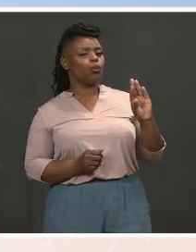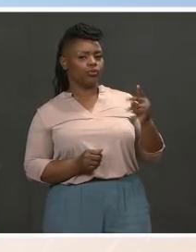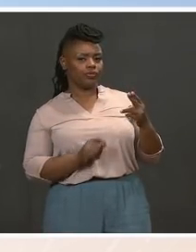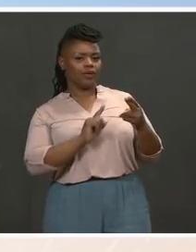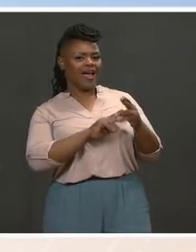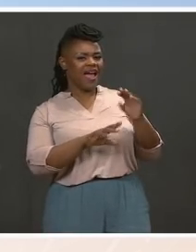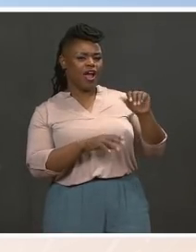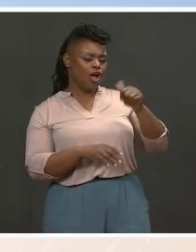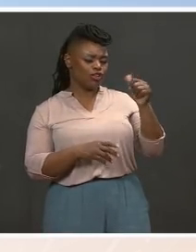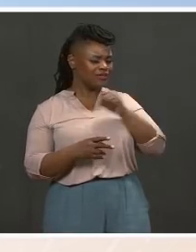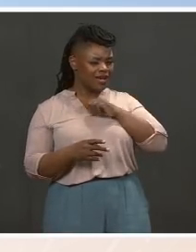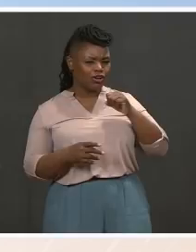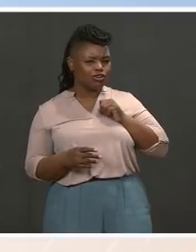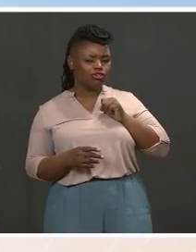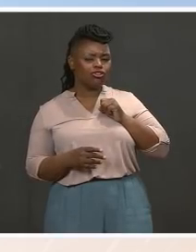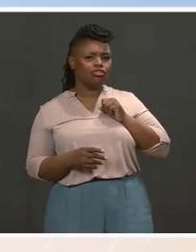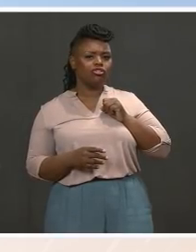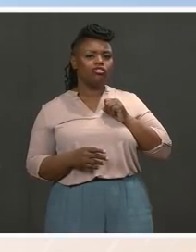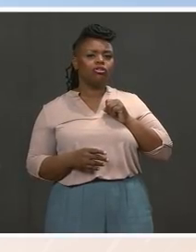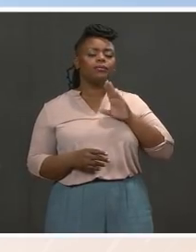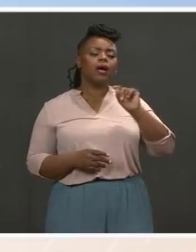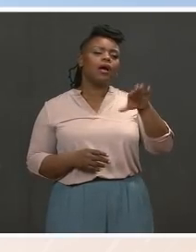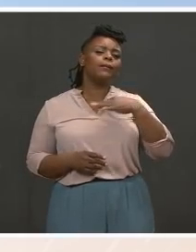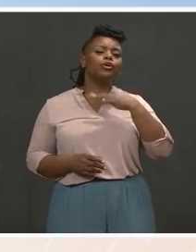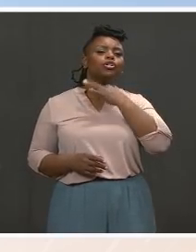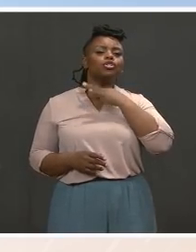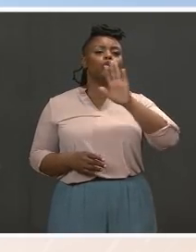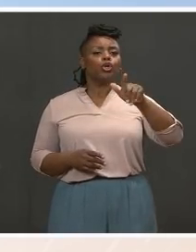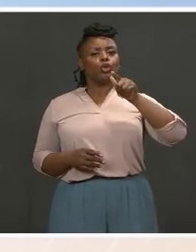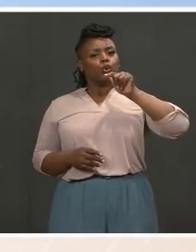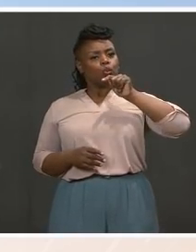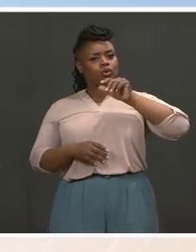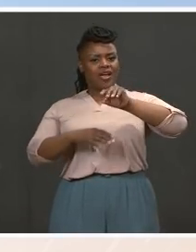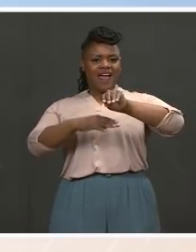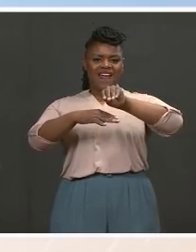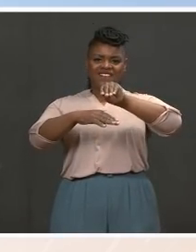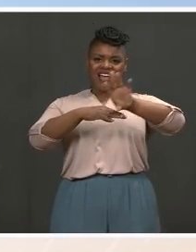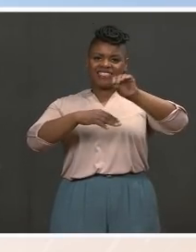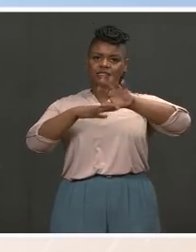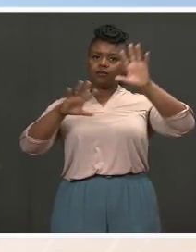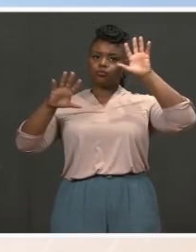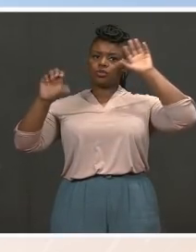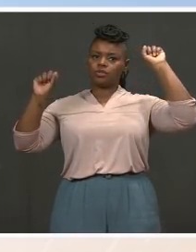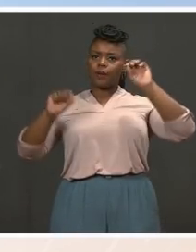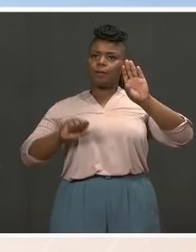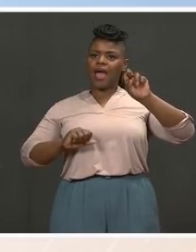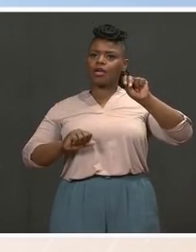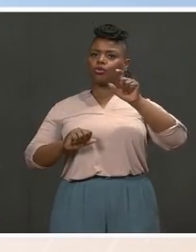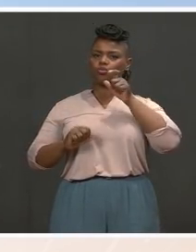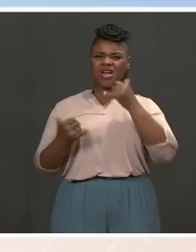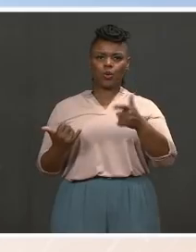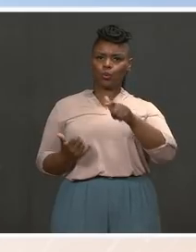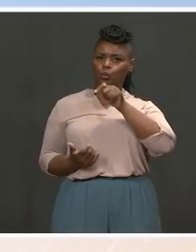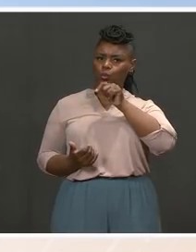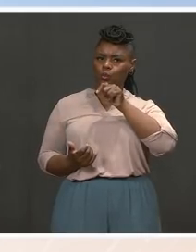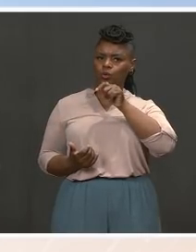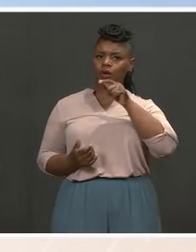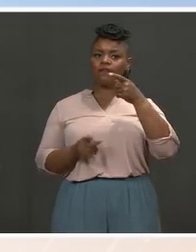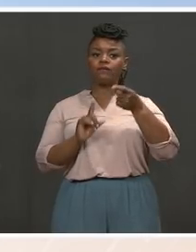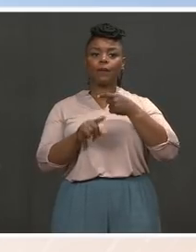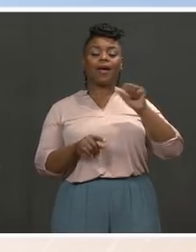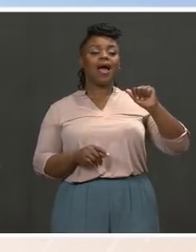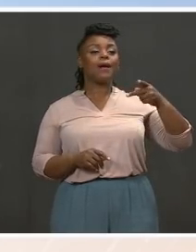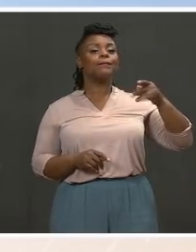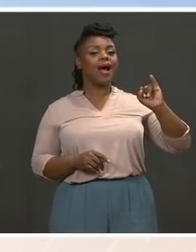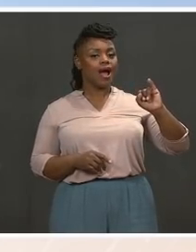the question of who is advising President Biden from the AAPI community as we